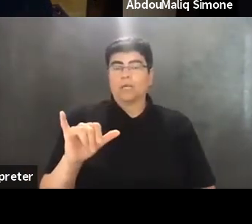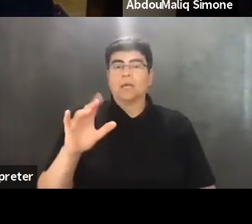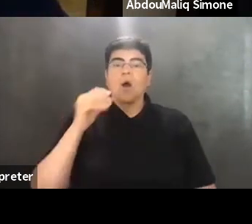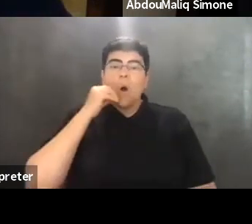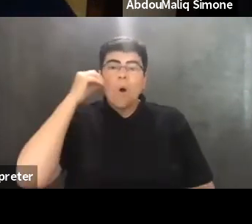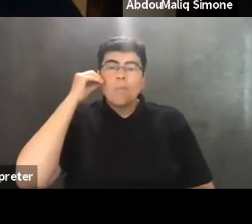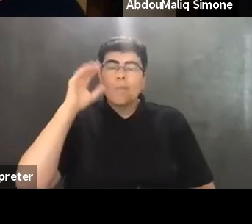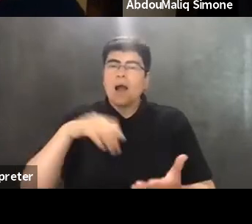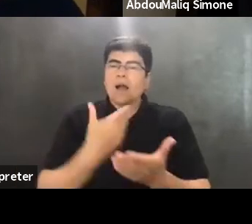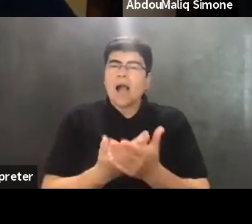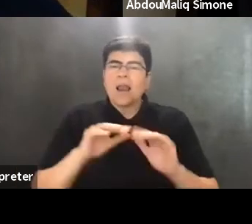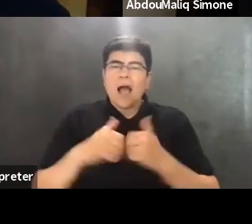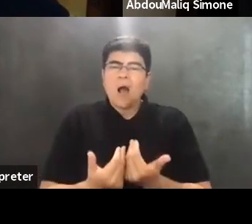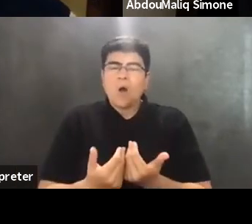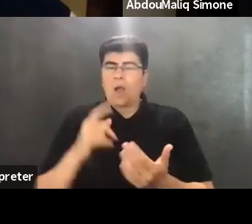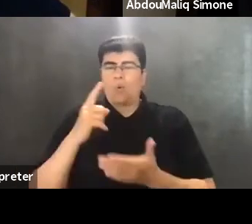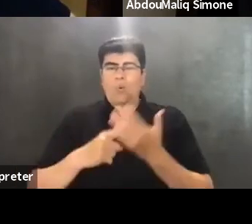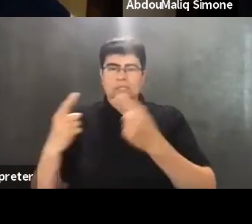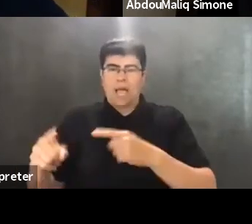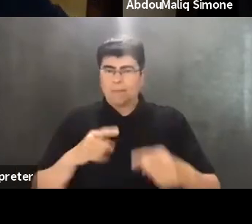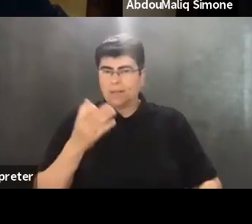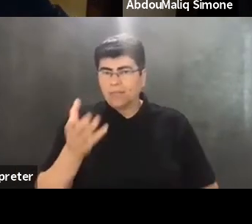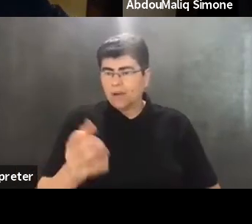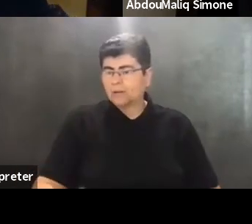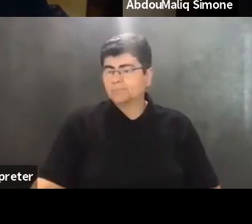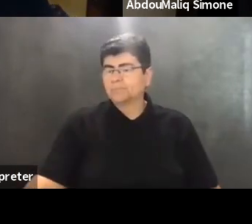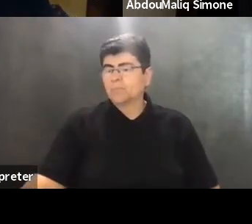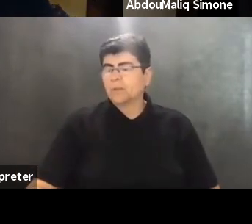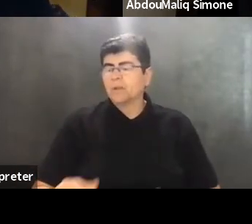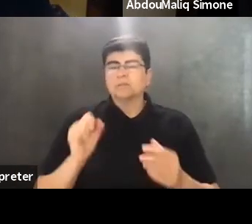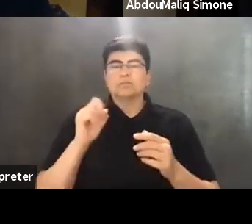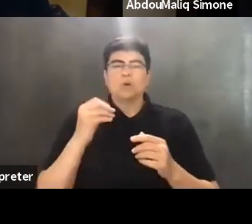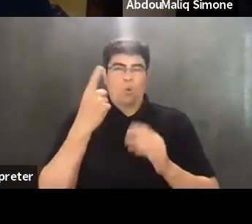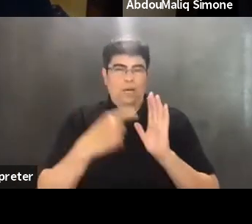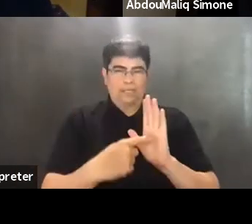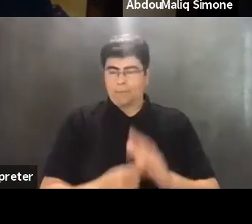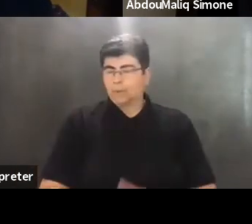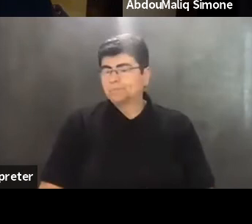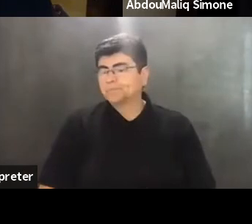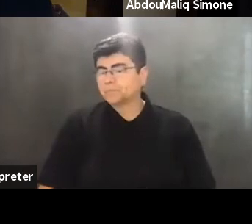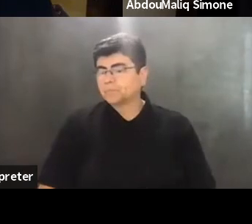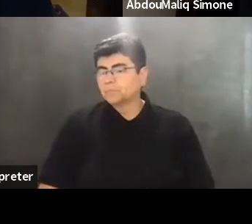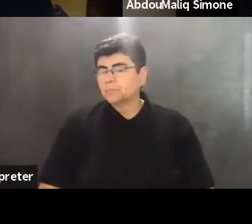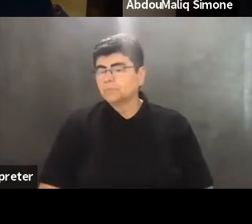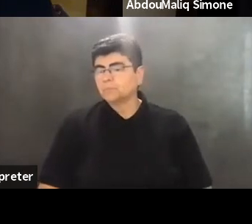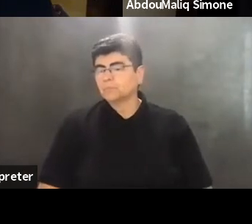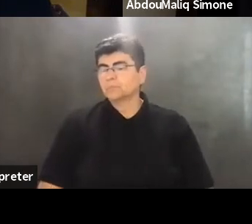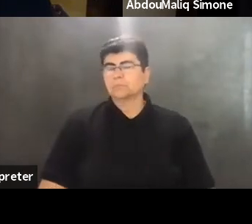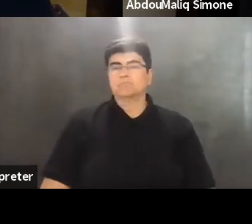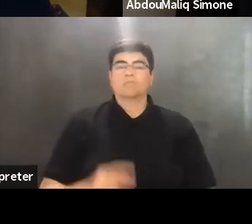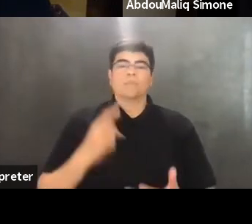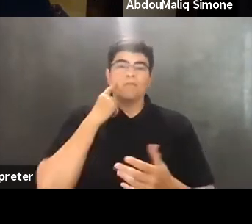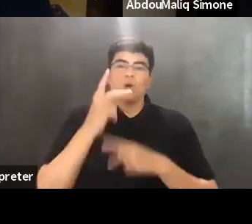how have they gotten there? And then what is happening there? So, I mean, here's an example of, of the kinds of,